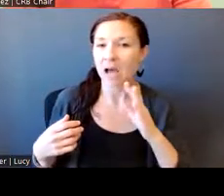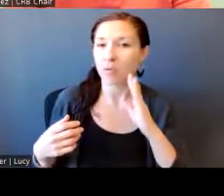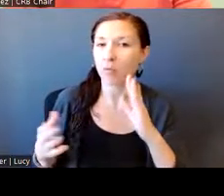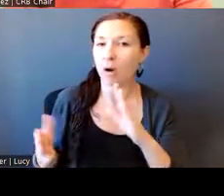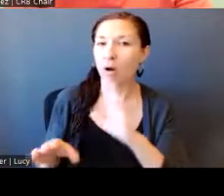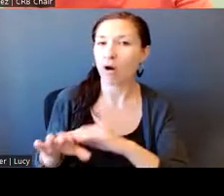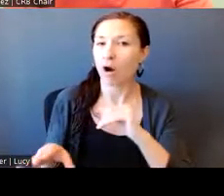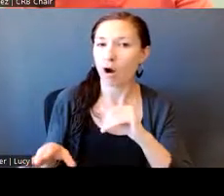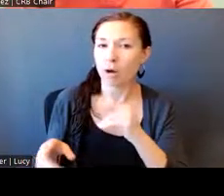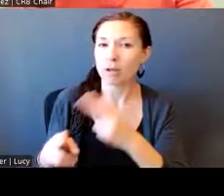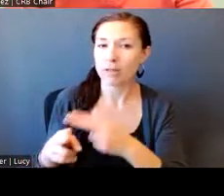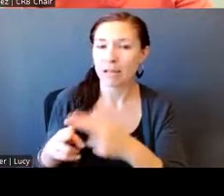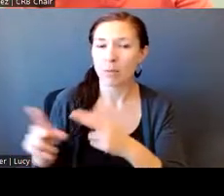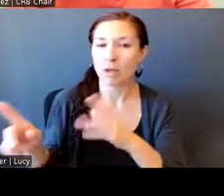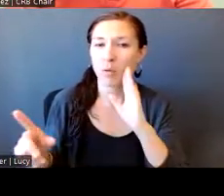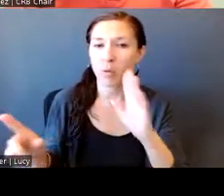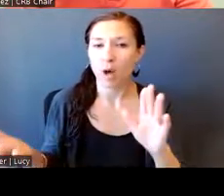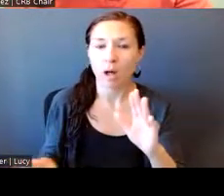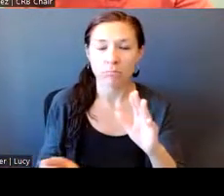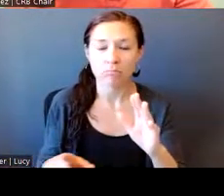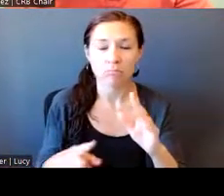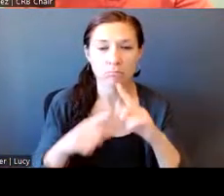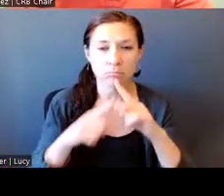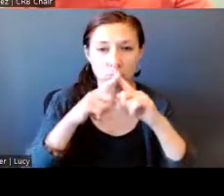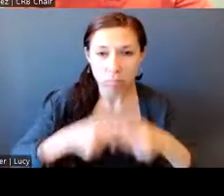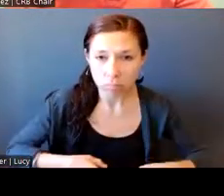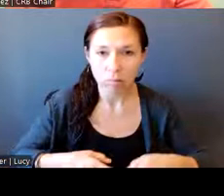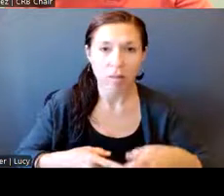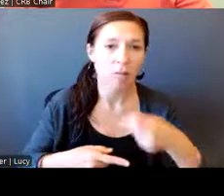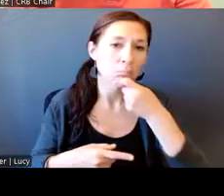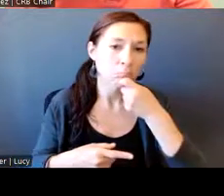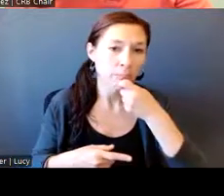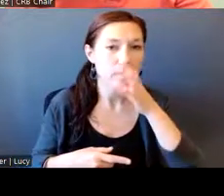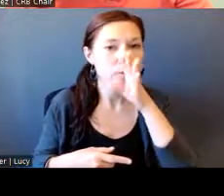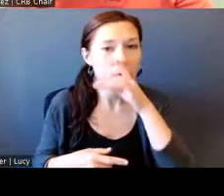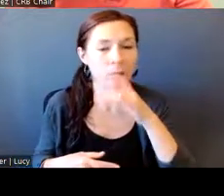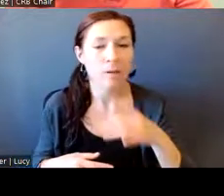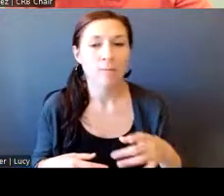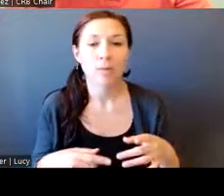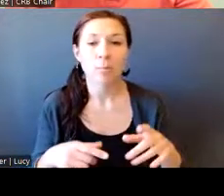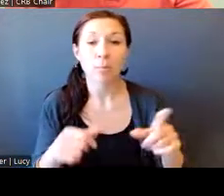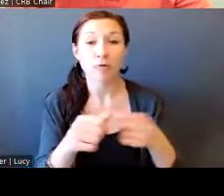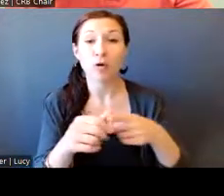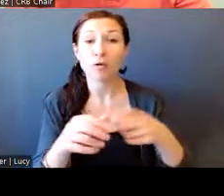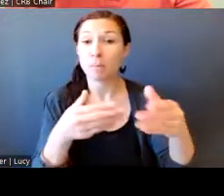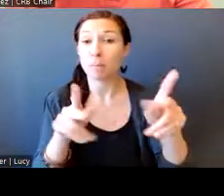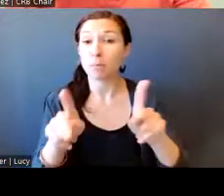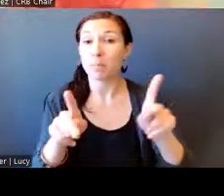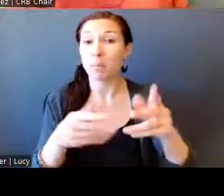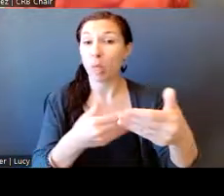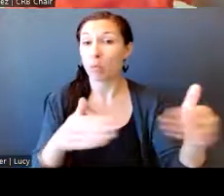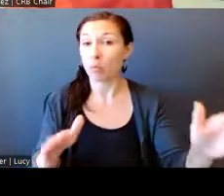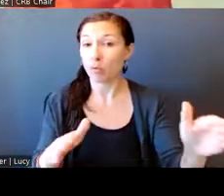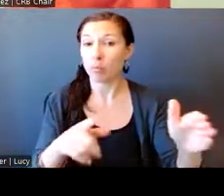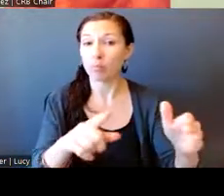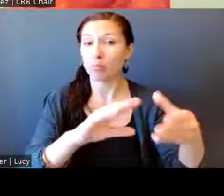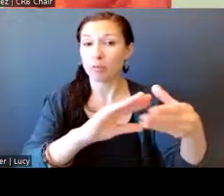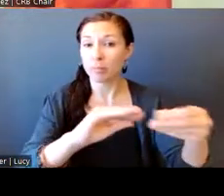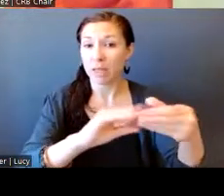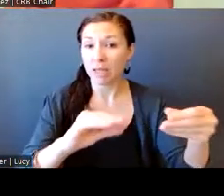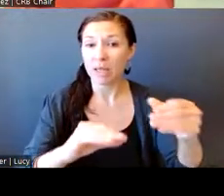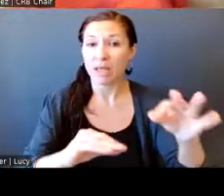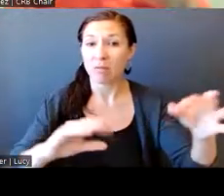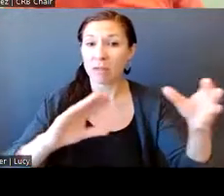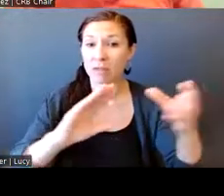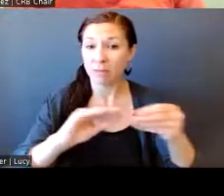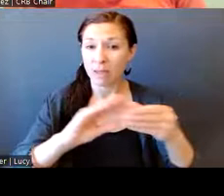come on when it's your turn. We're going to talk to those who are in person first and let them speak. If you are speaking here,